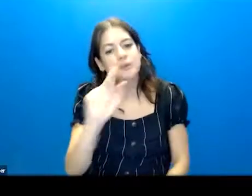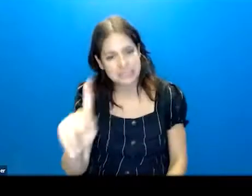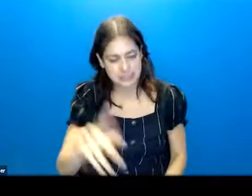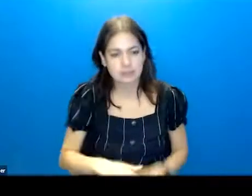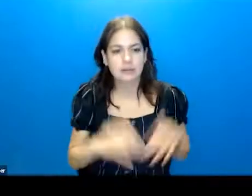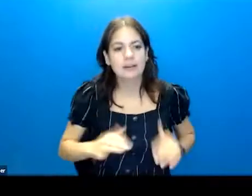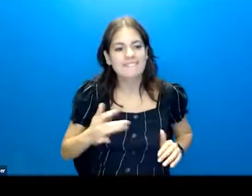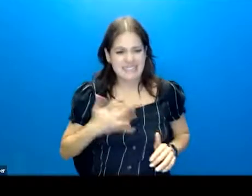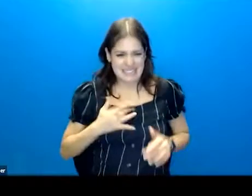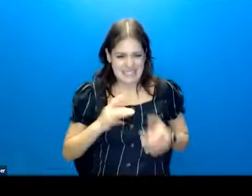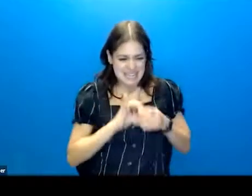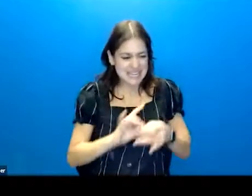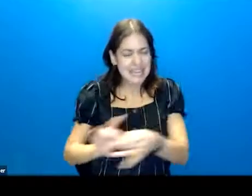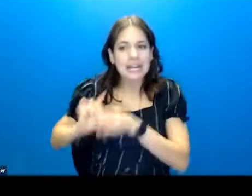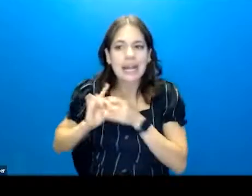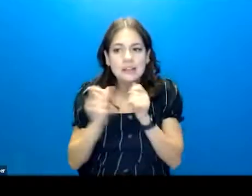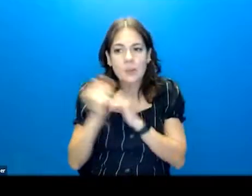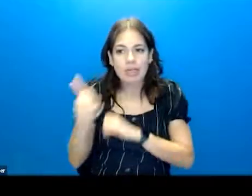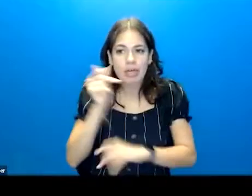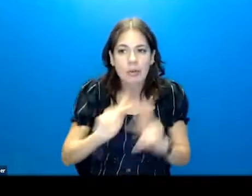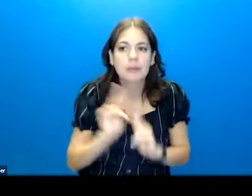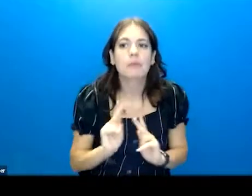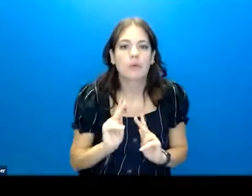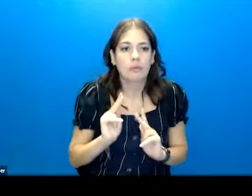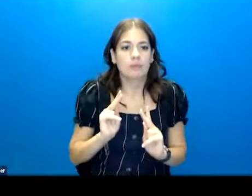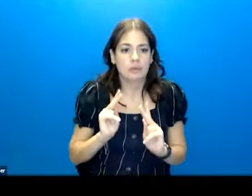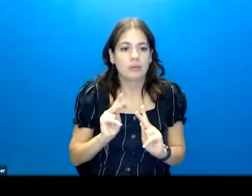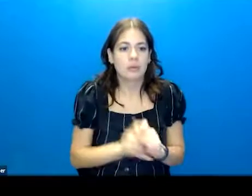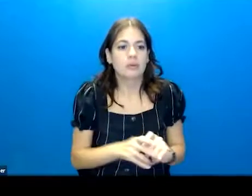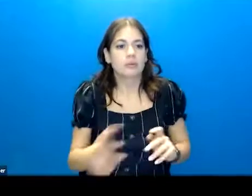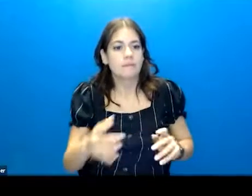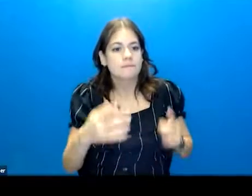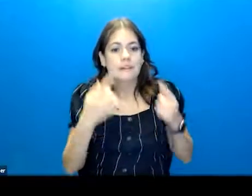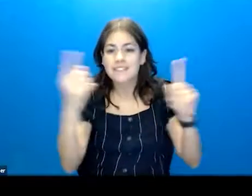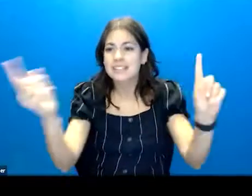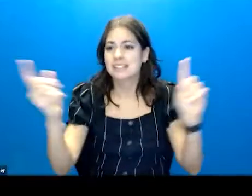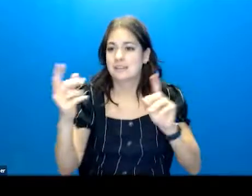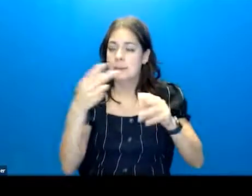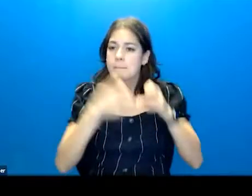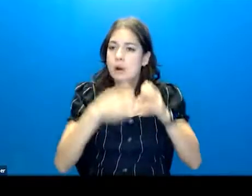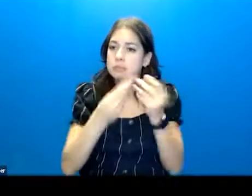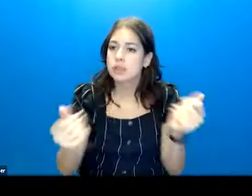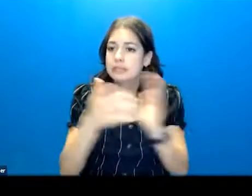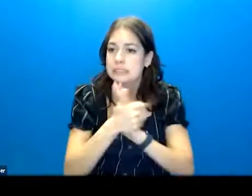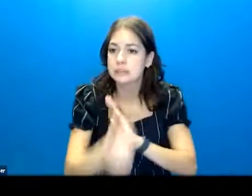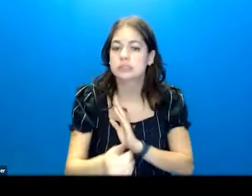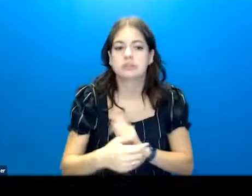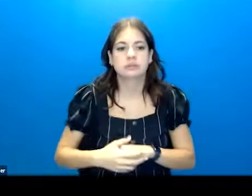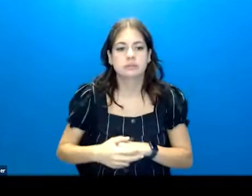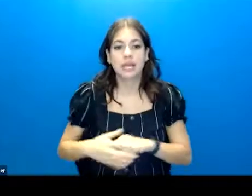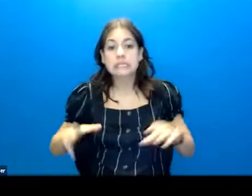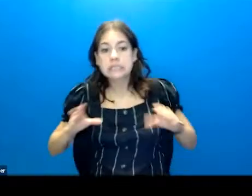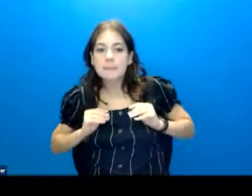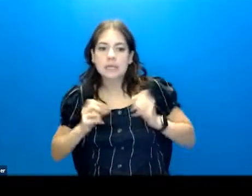Feeling connected with other people. Having effective problem-solving skills. An accepting